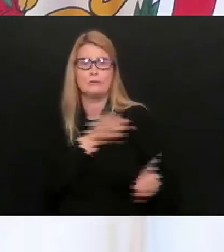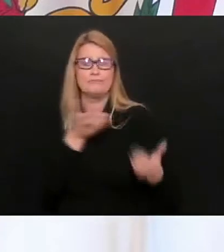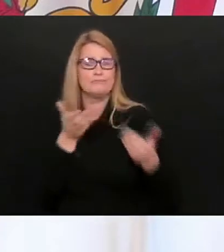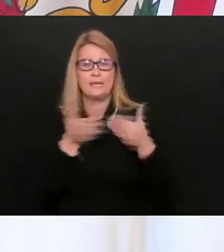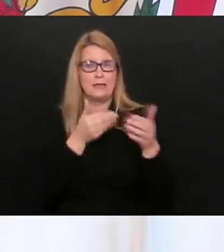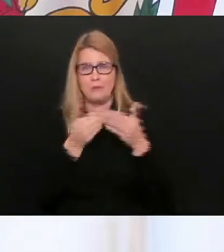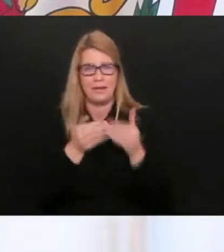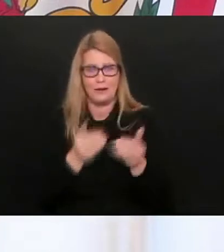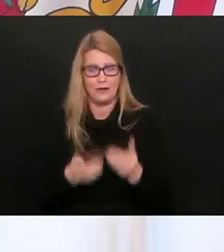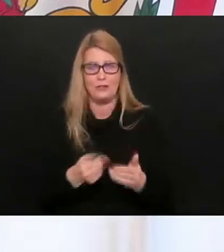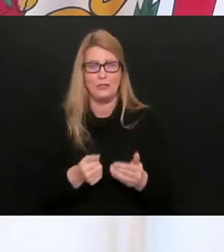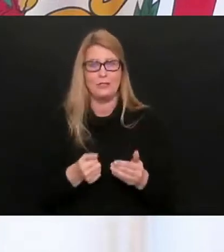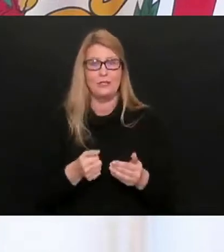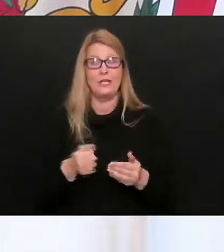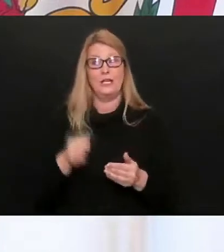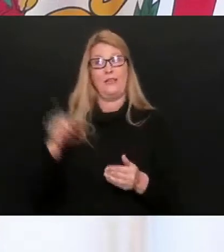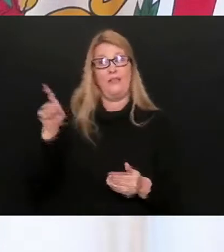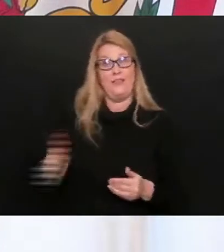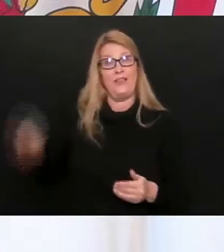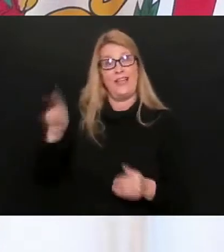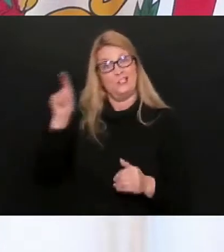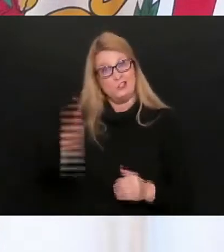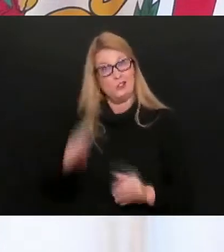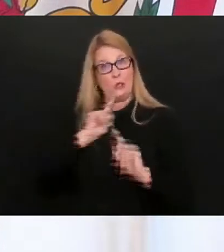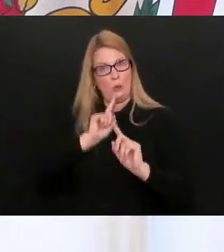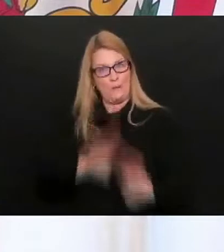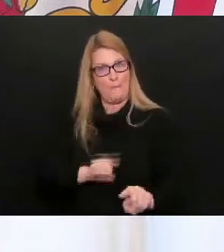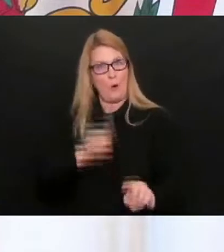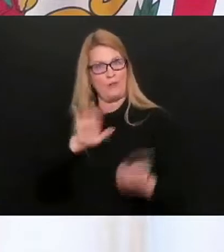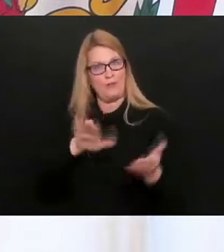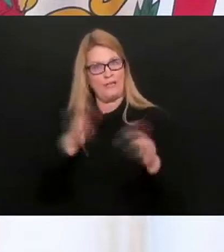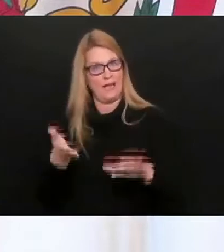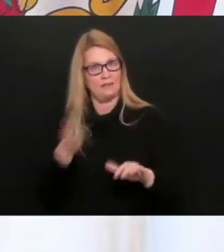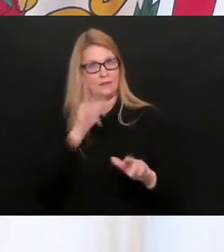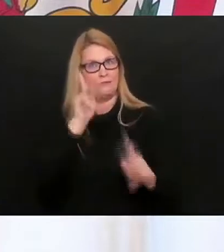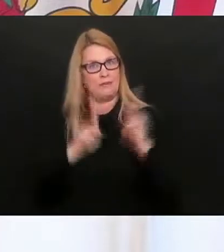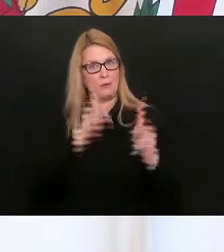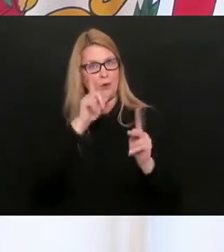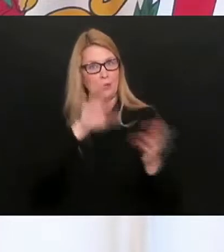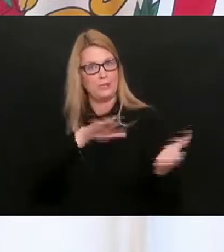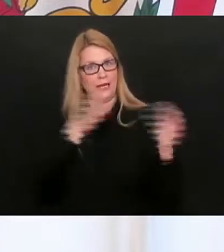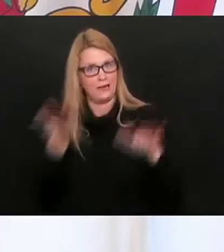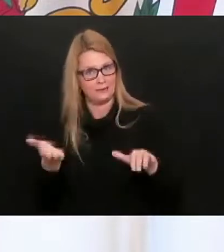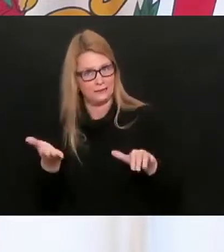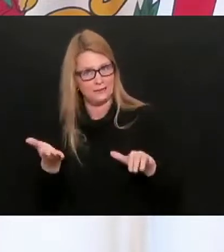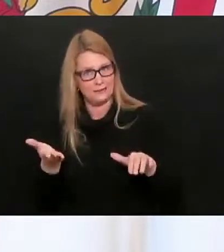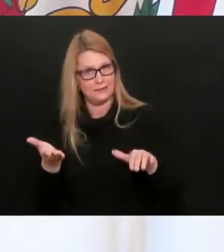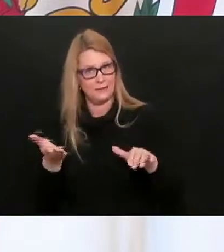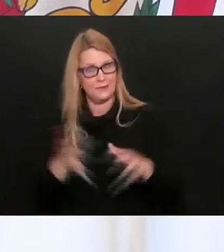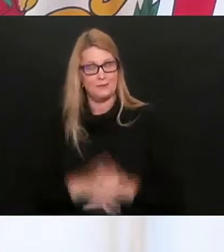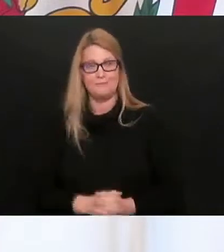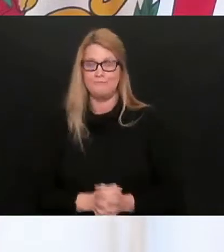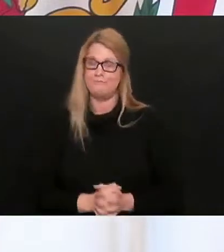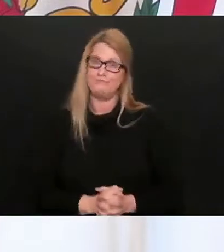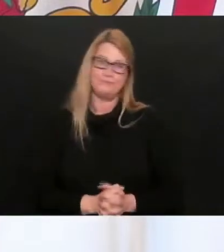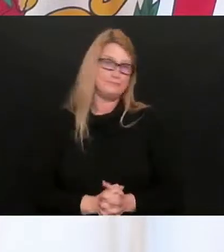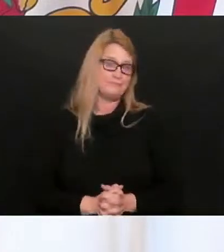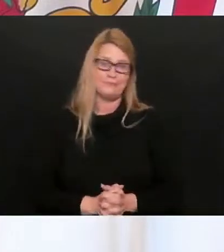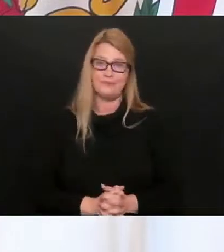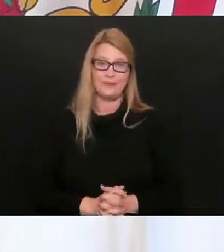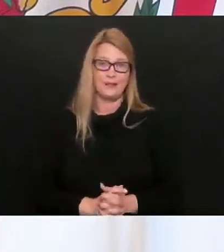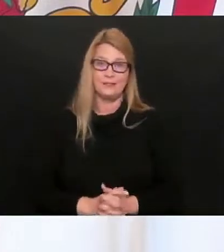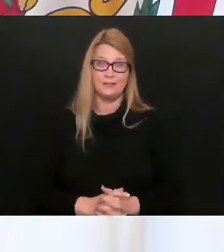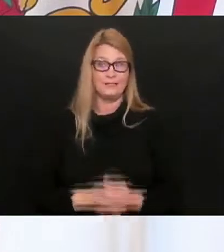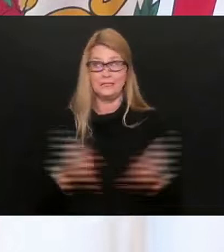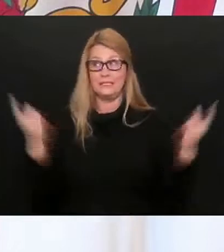to report these wonderful people. And it just was failed. It